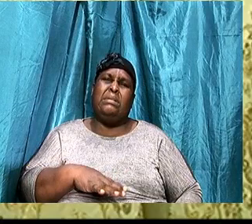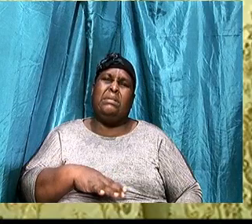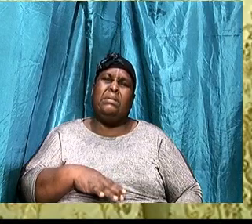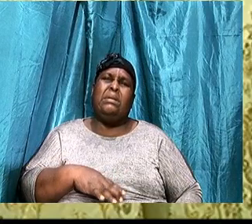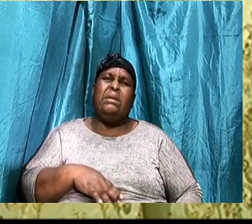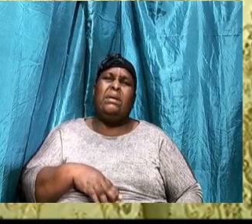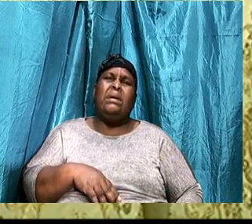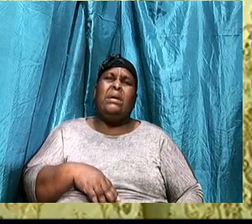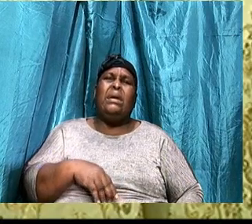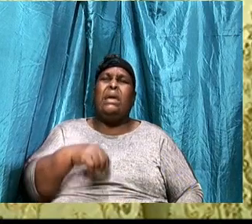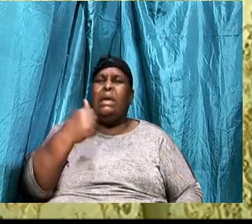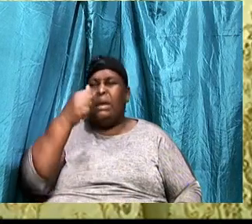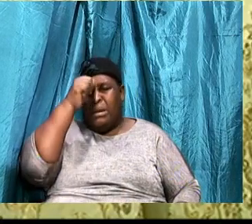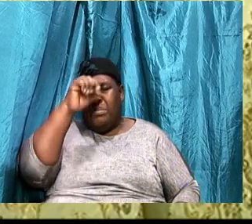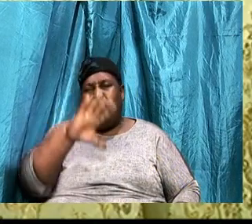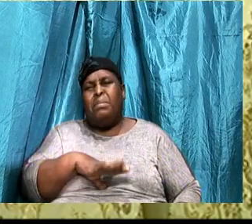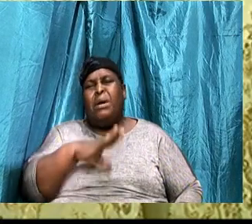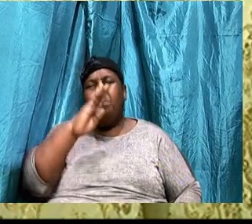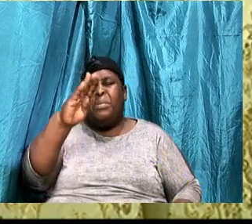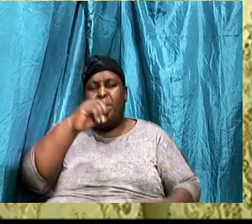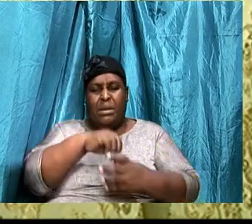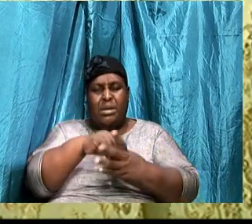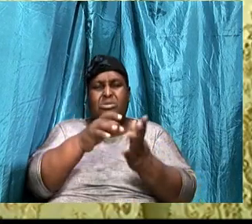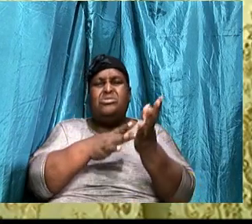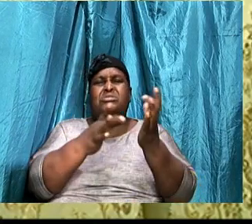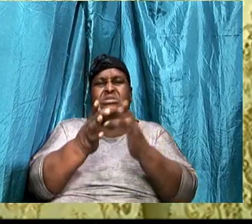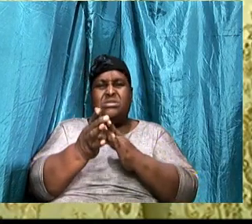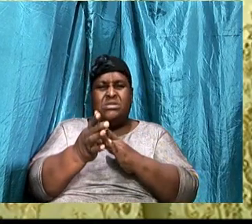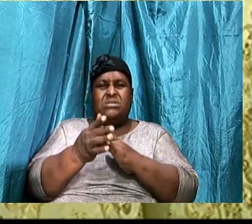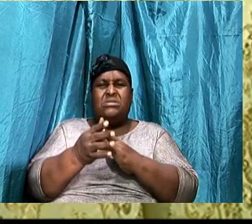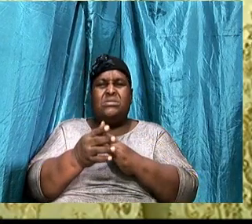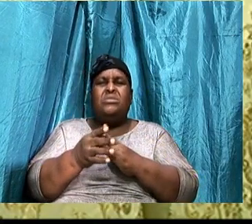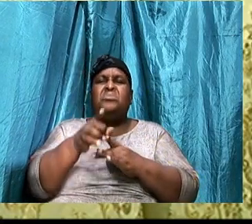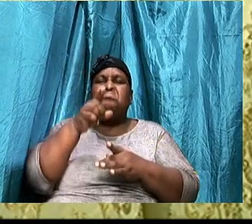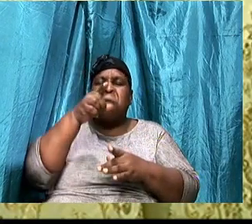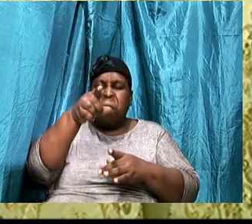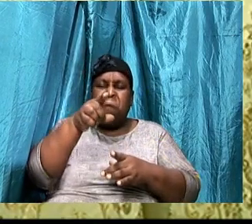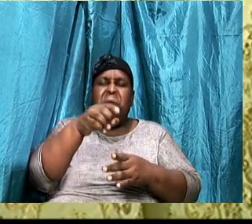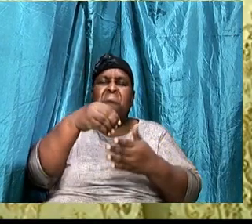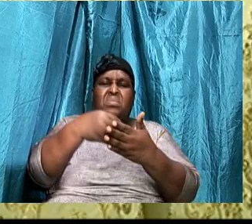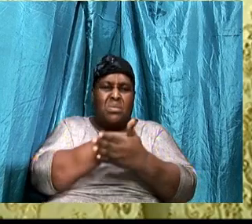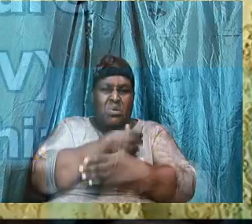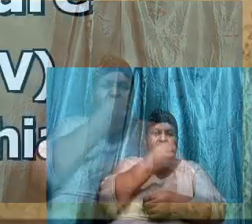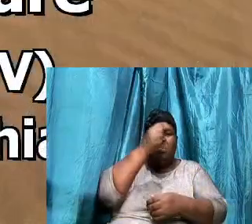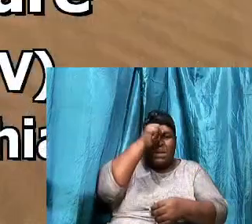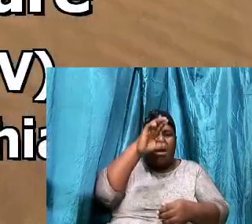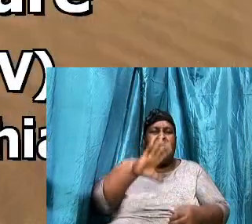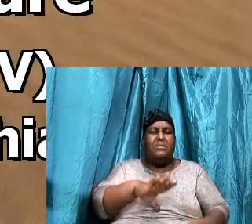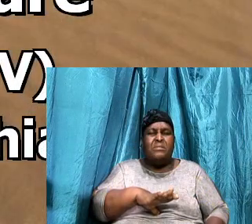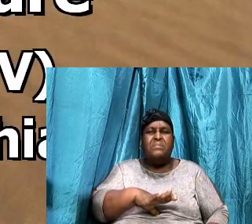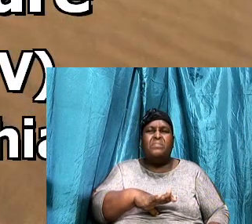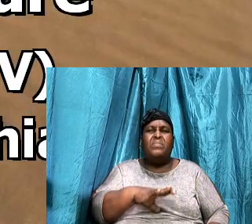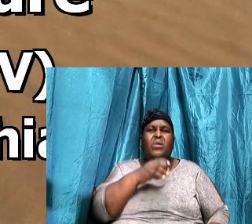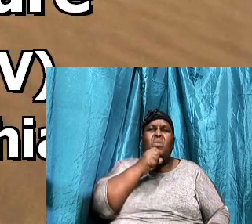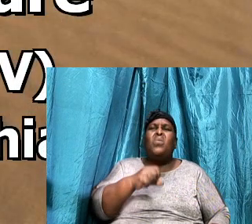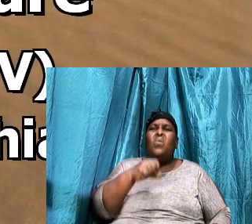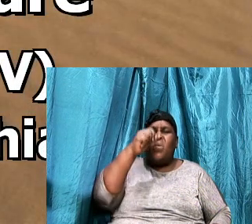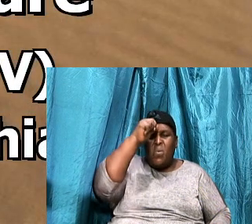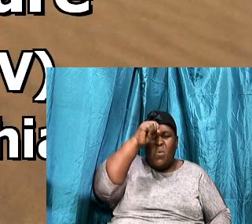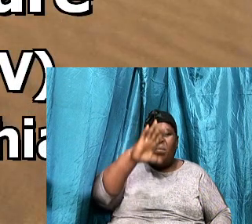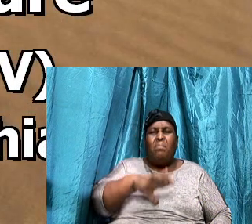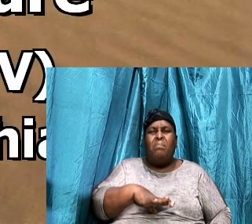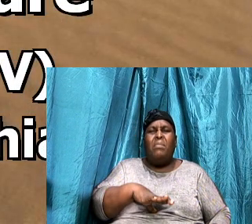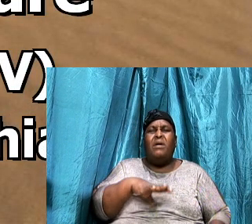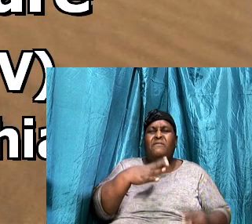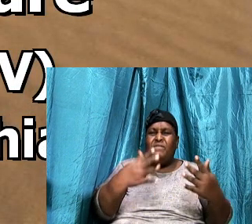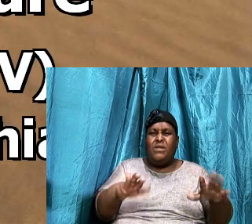It says, any man being Christ, he is a new creature. All things are passed